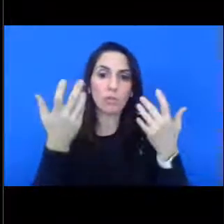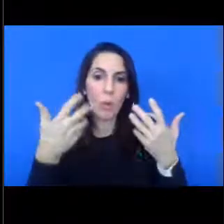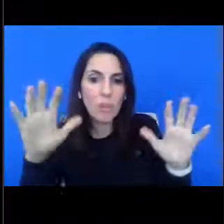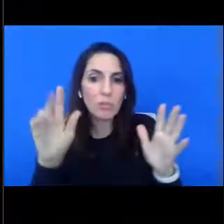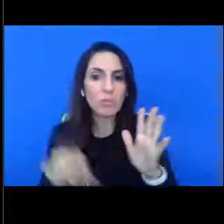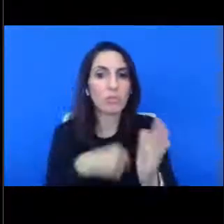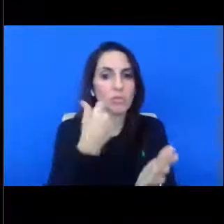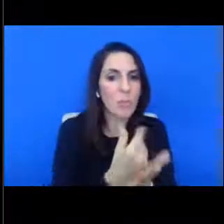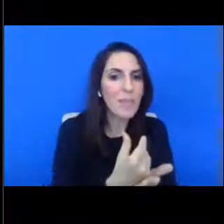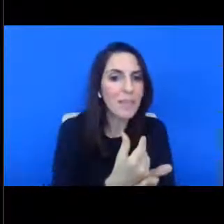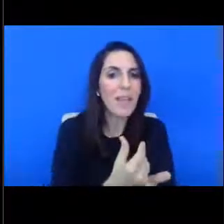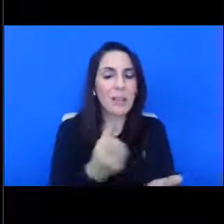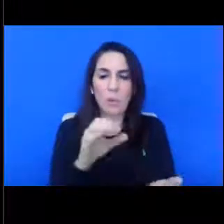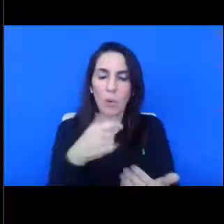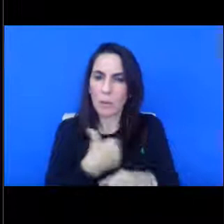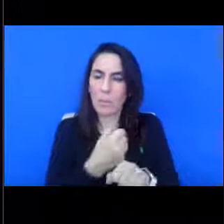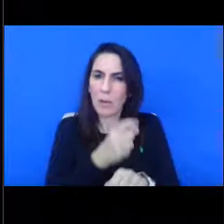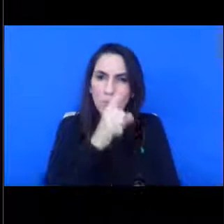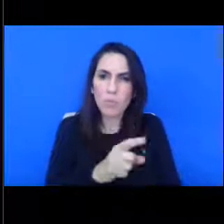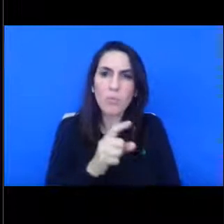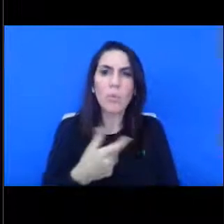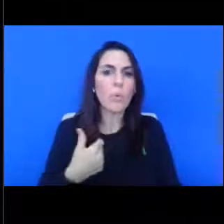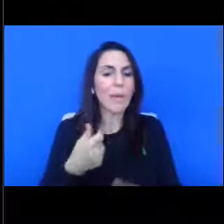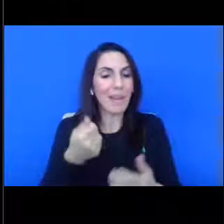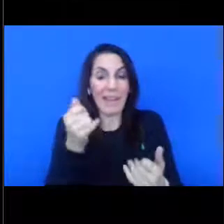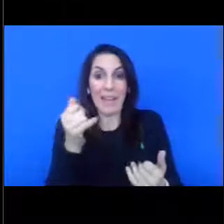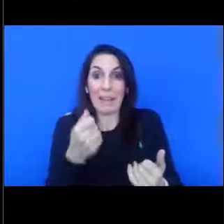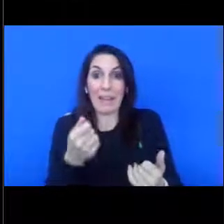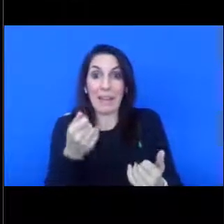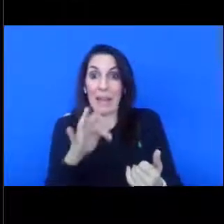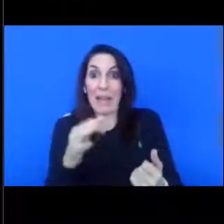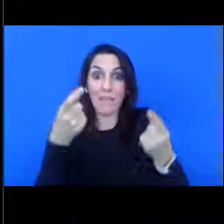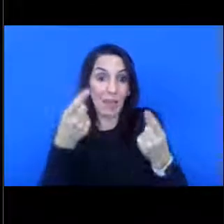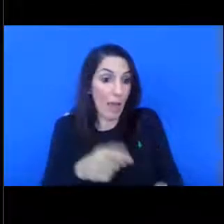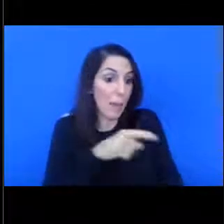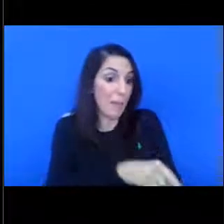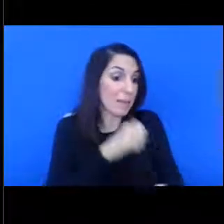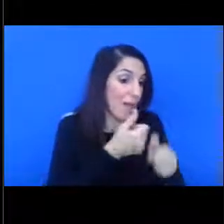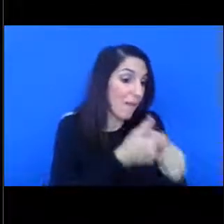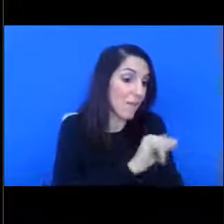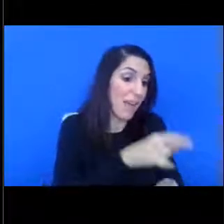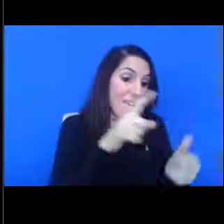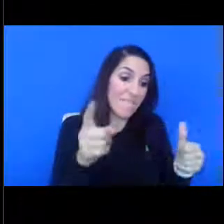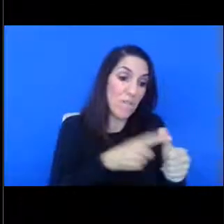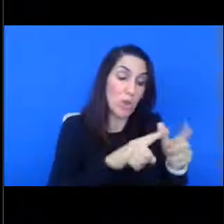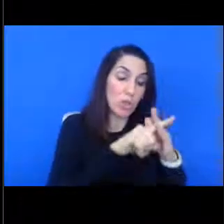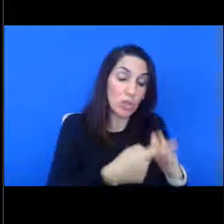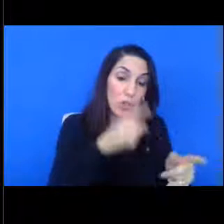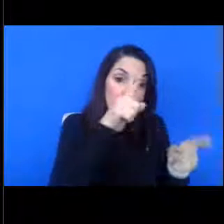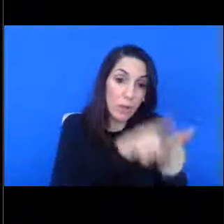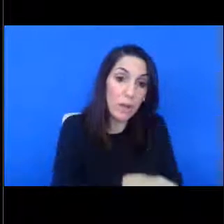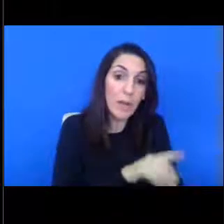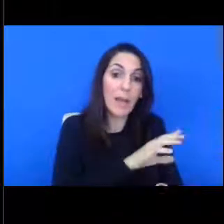paragraph that essentially accomplishes that saying that, um, if there is a breach of the original purchase and development agreement, you know, on the substantive